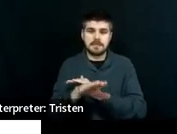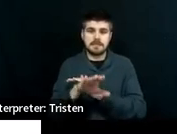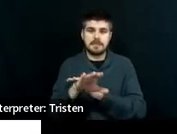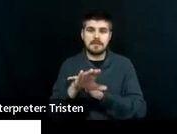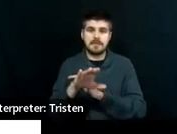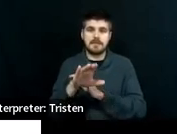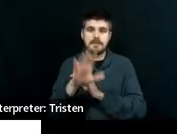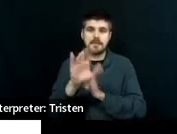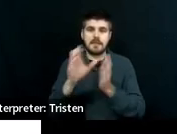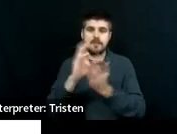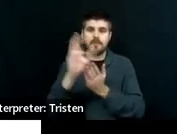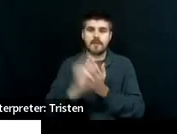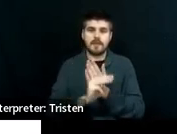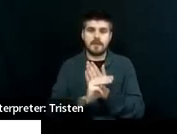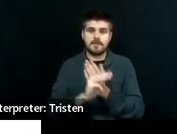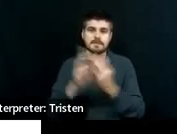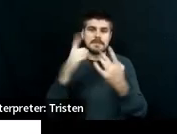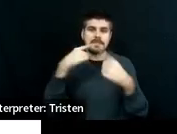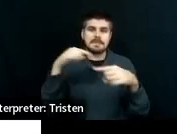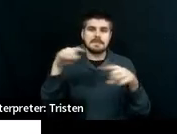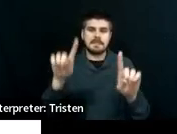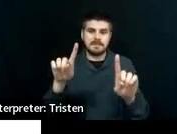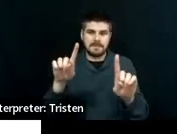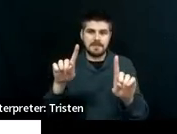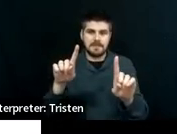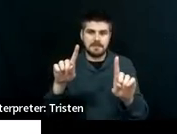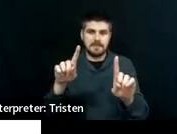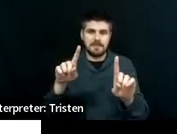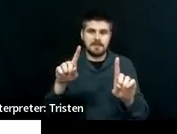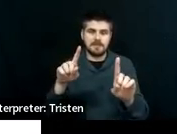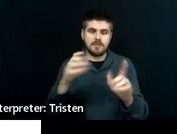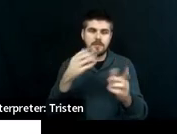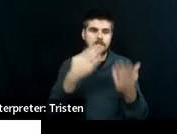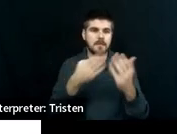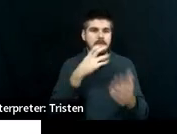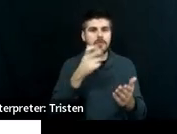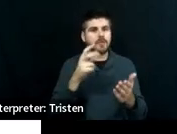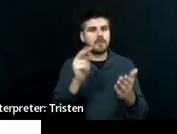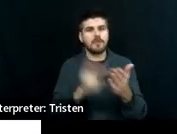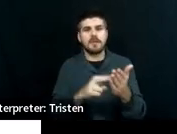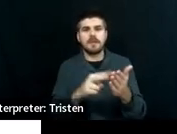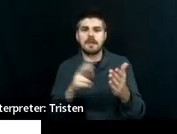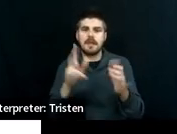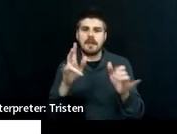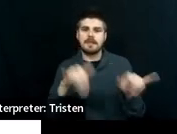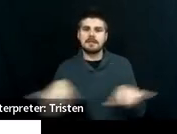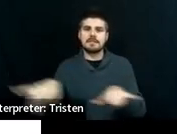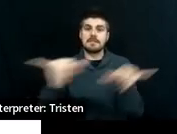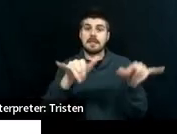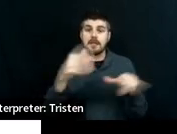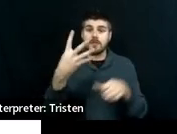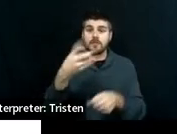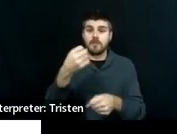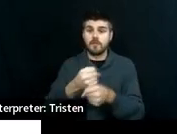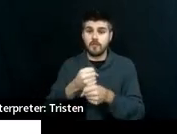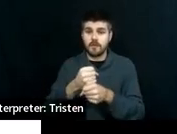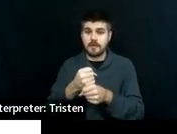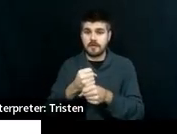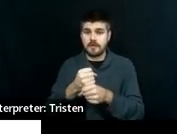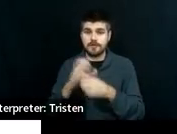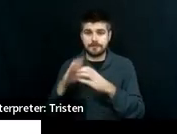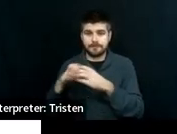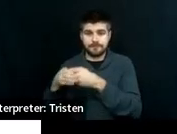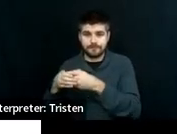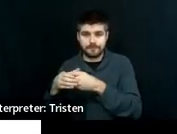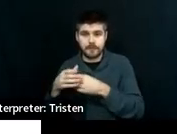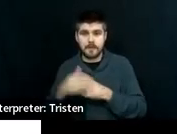curriculum successfully. So they might not look at a standard four year cohort. Maybe